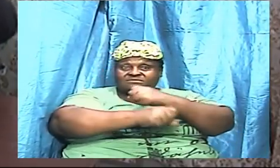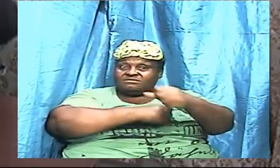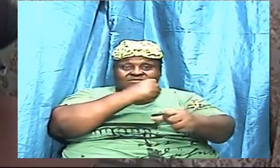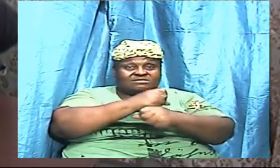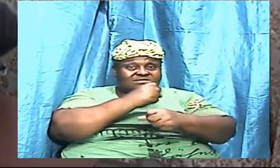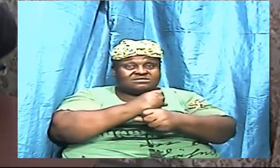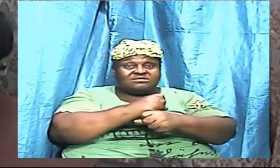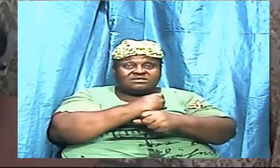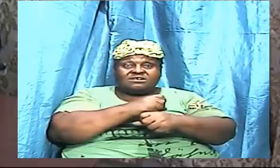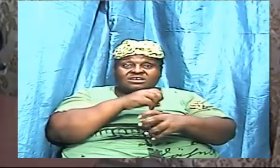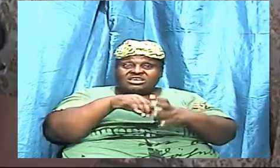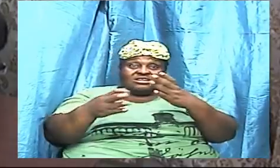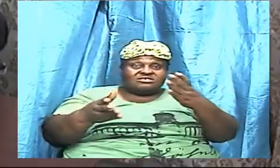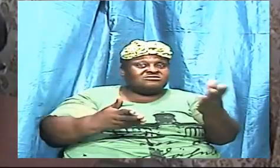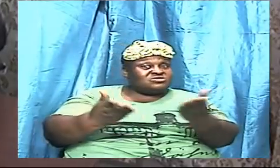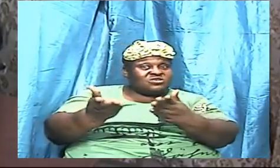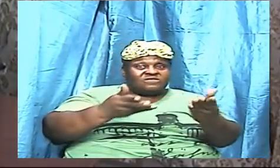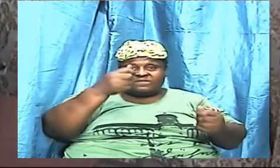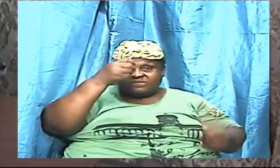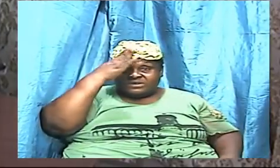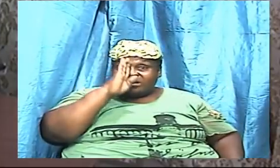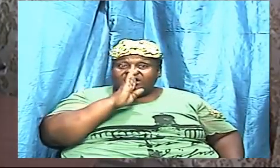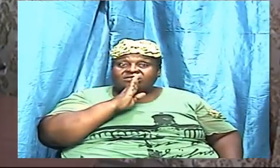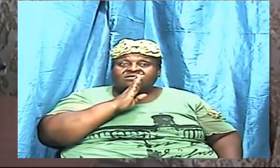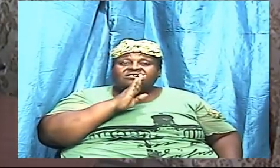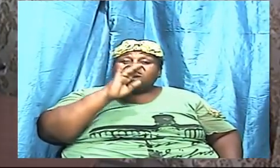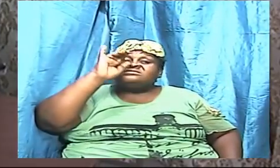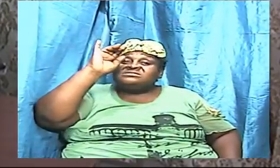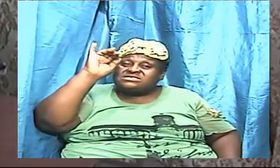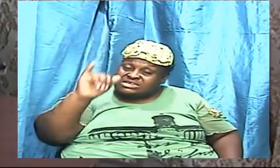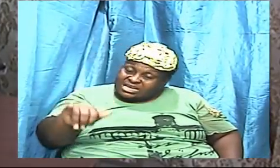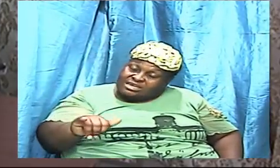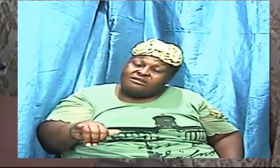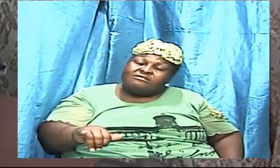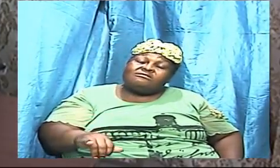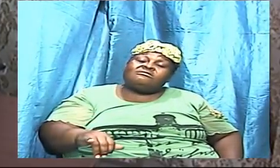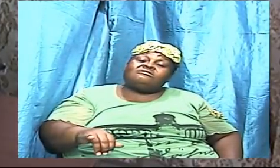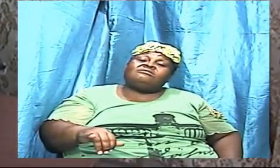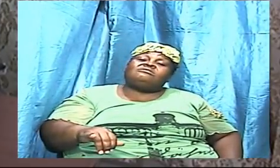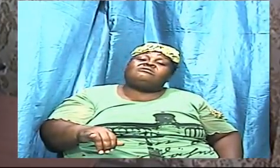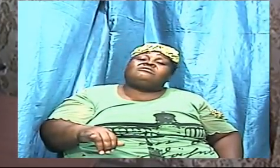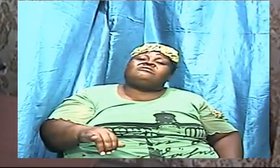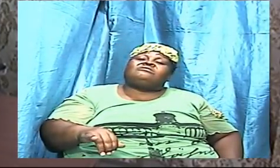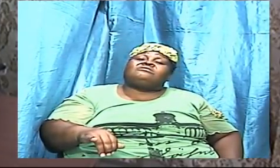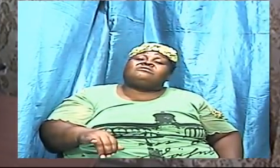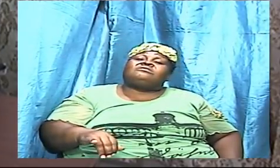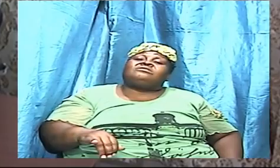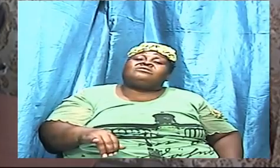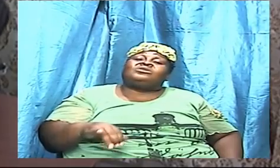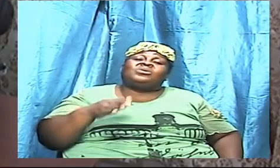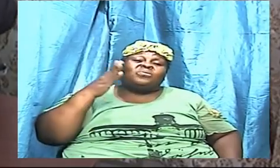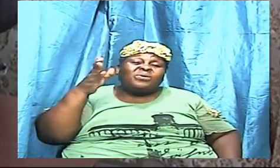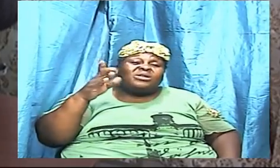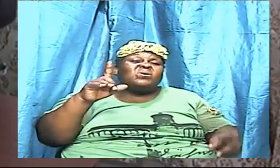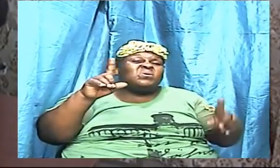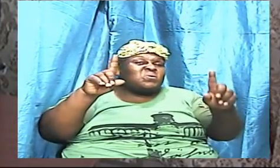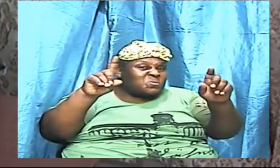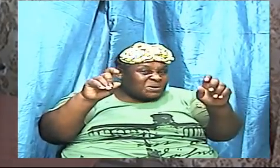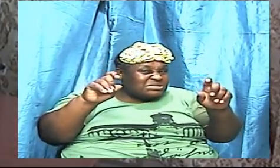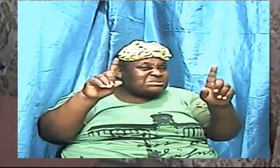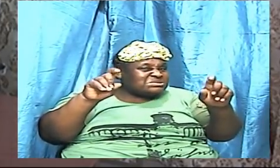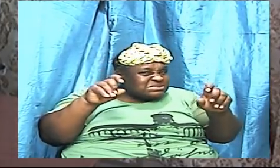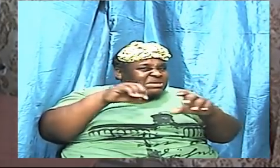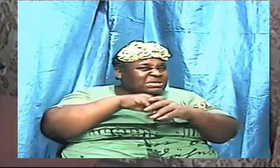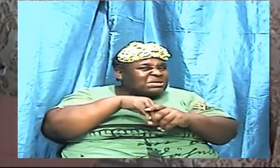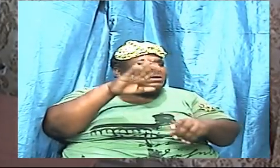you still will be faced with questions in your minds things being put